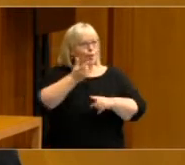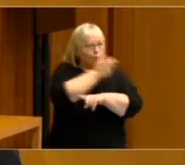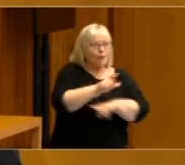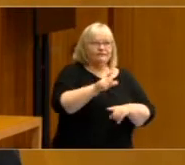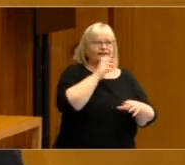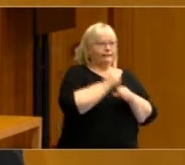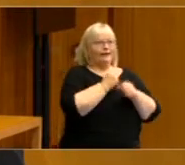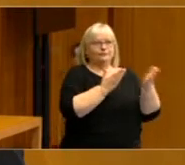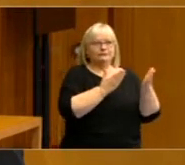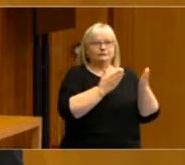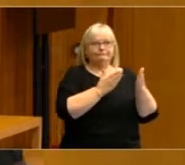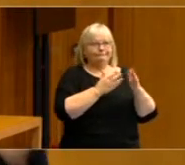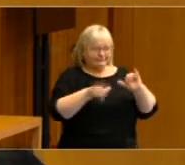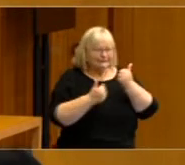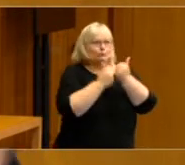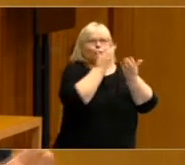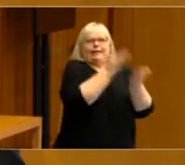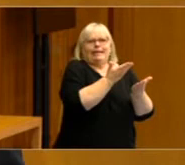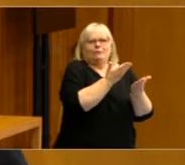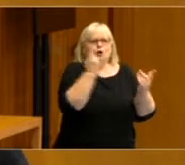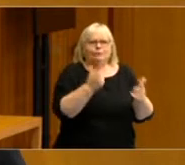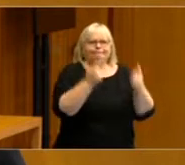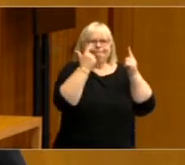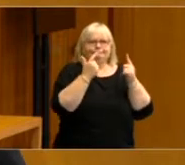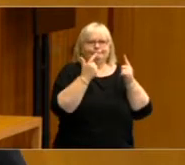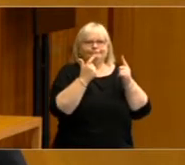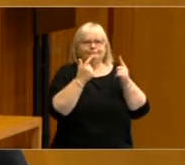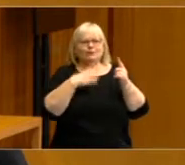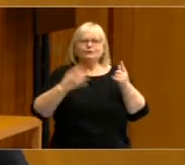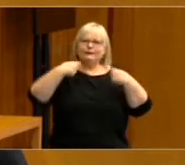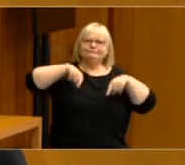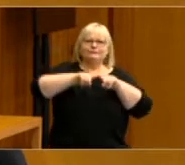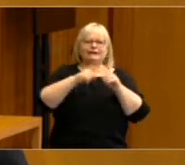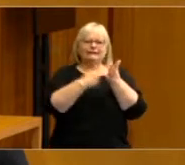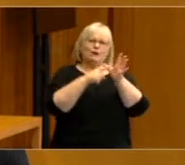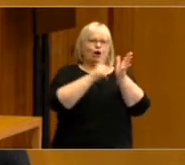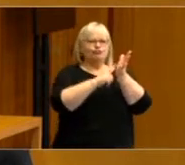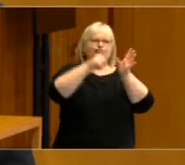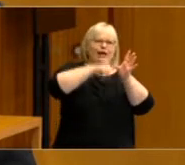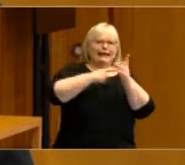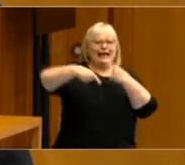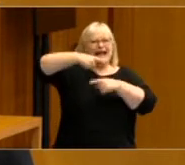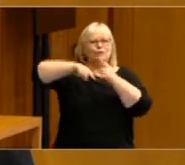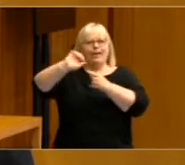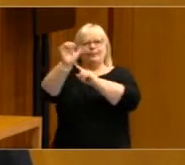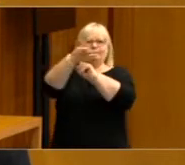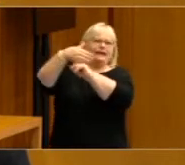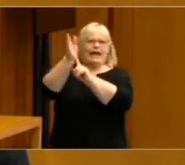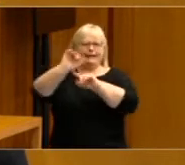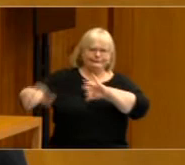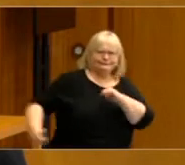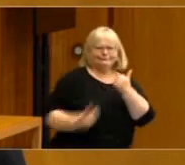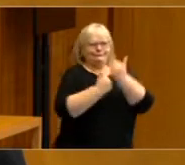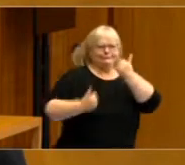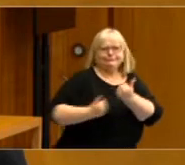for incumbents as a result of this rally around the flag effect. And this increased support